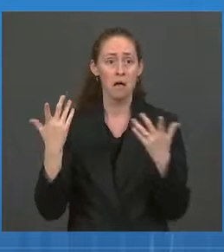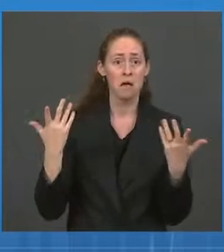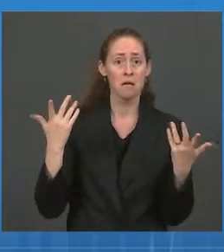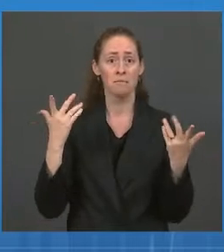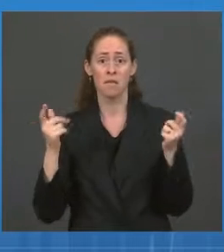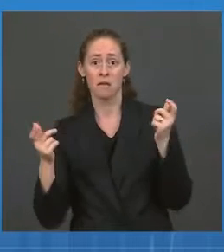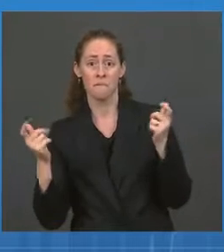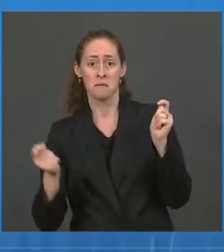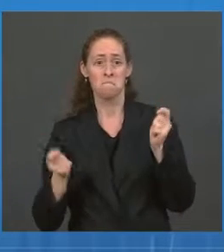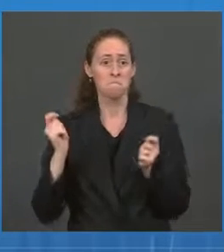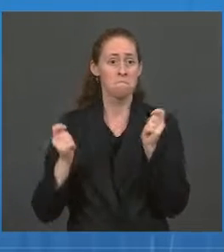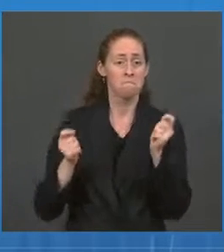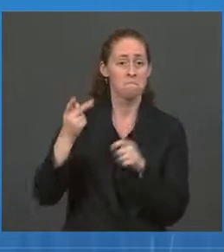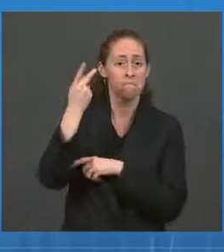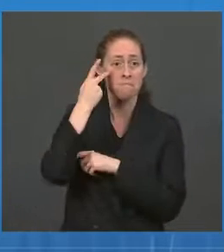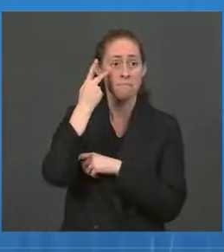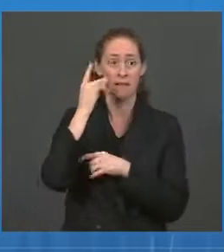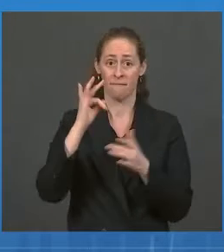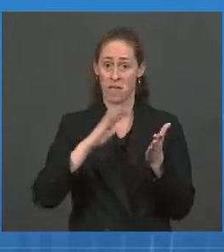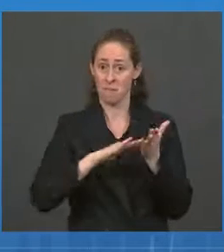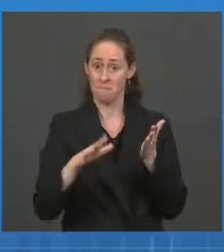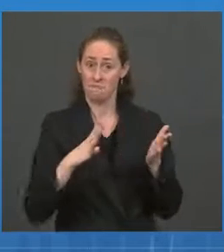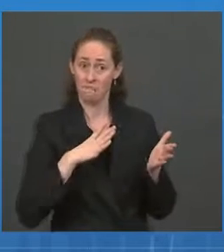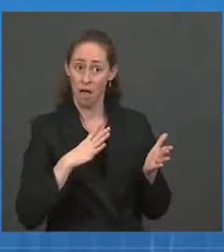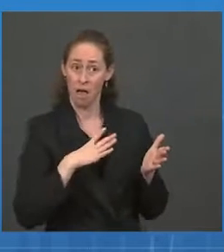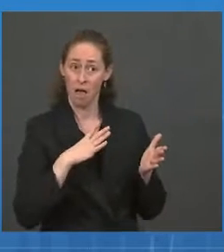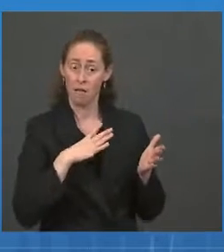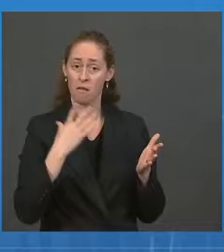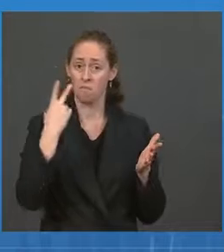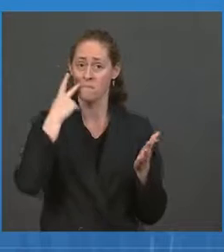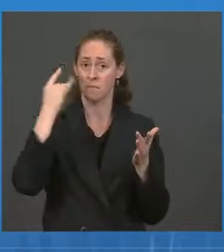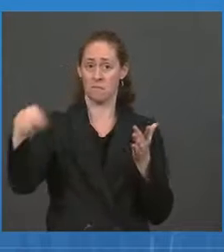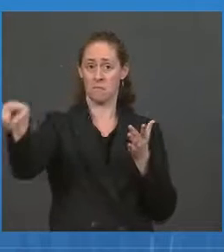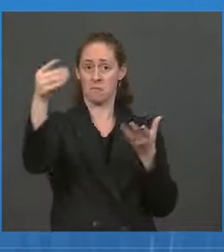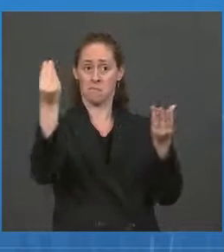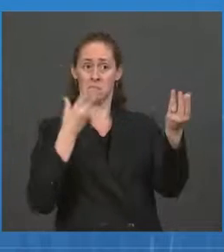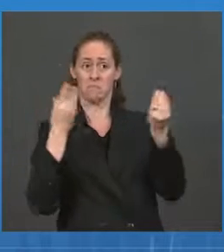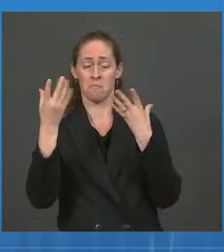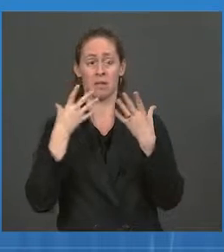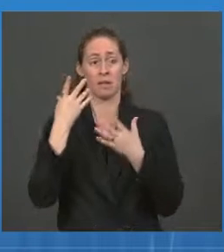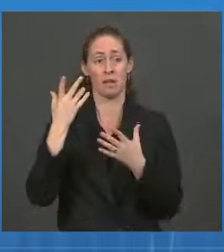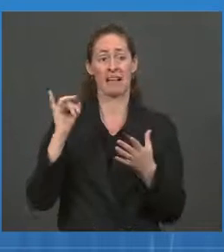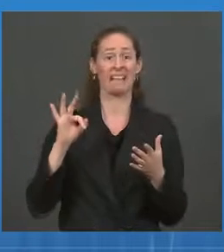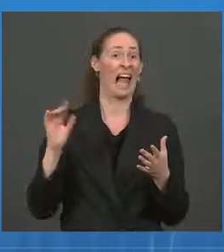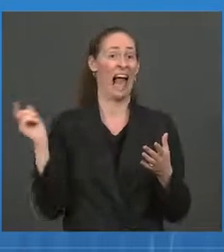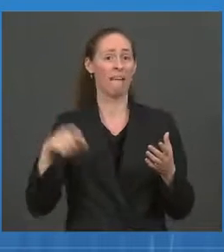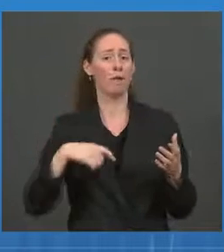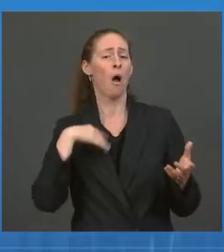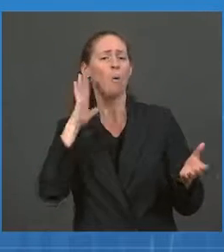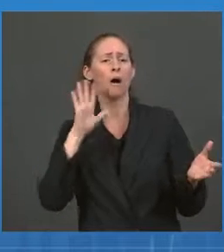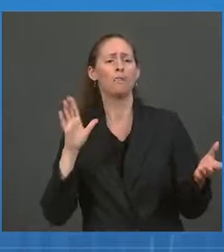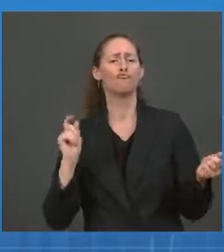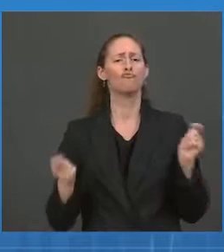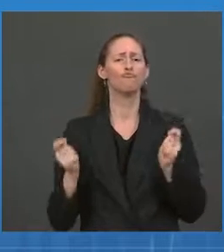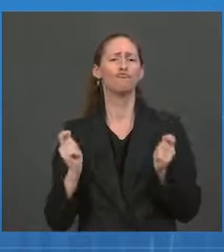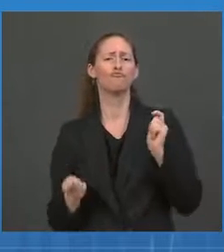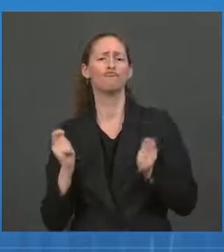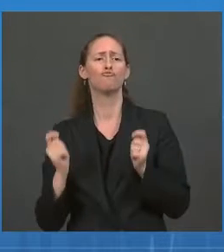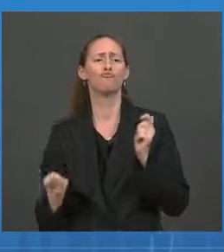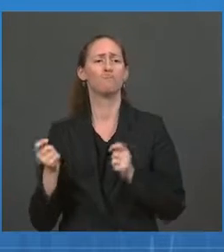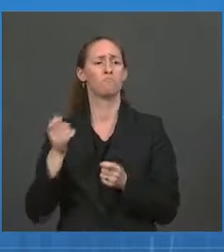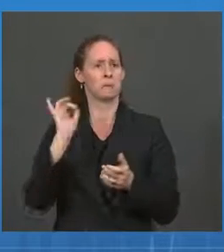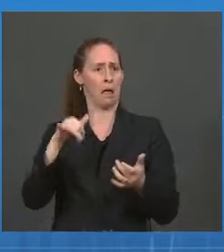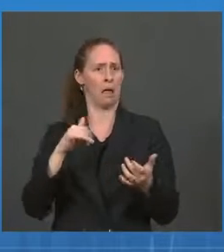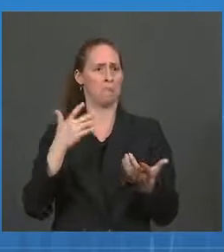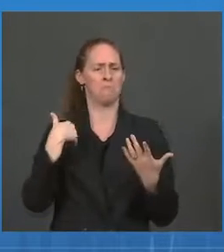exemptions are working. And based on that feedback, you know, we need to make adjustments, we will do so. So that's what the comment was intended to be.